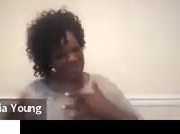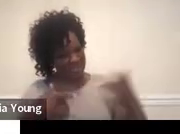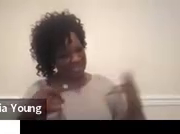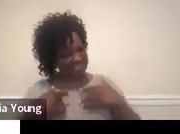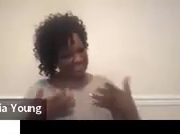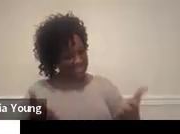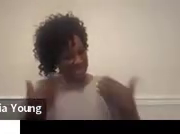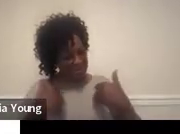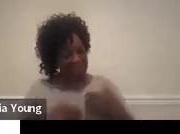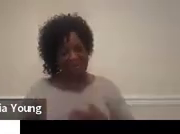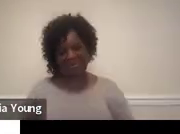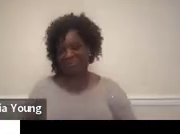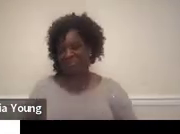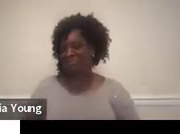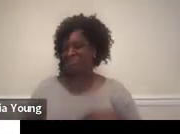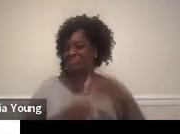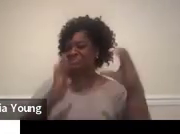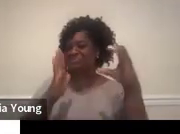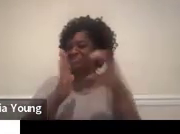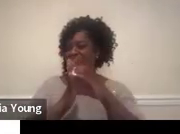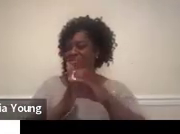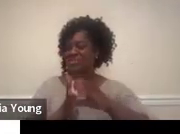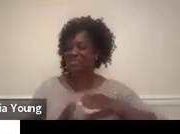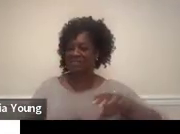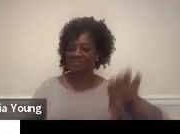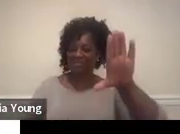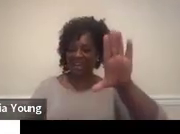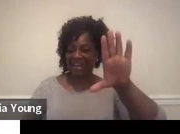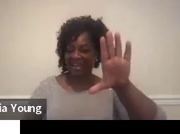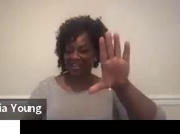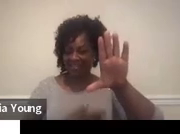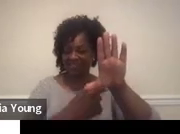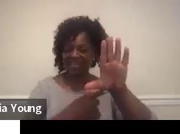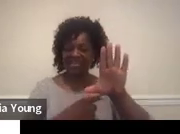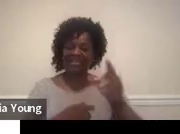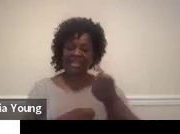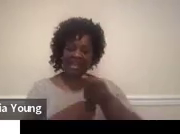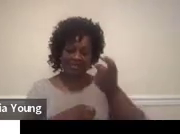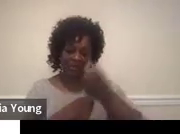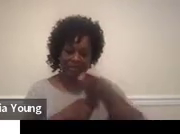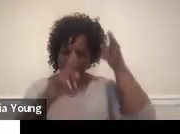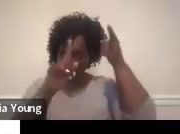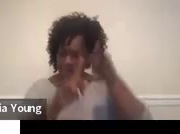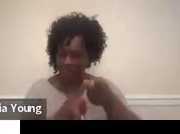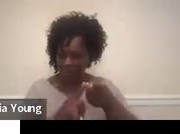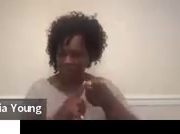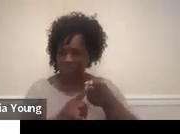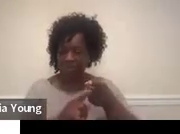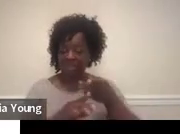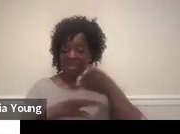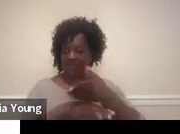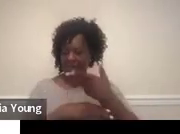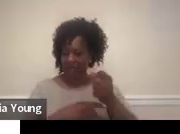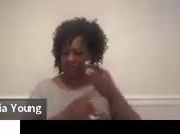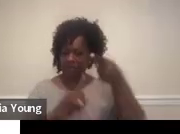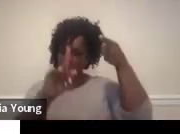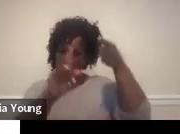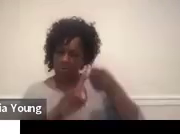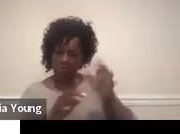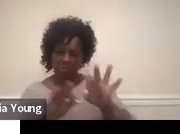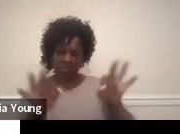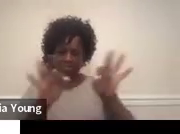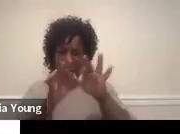Okay, Section 5, Annual Goals. We need to make sure that whatever the post-secondary goals are, that they are